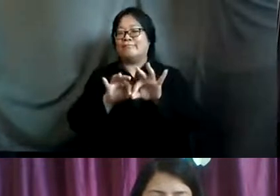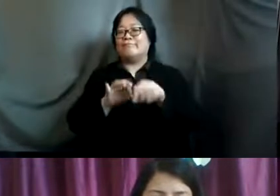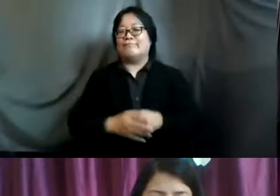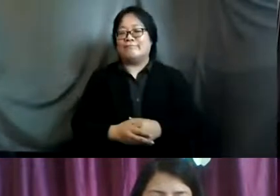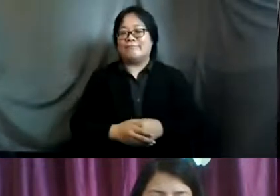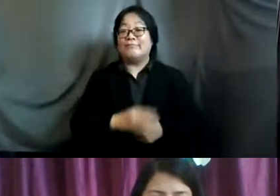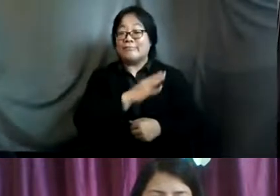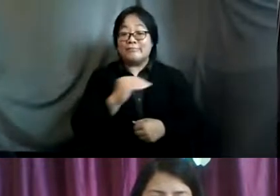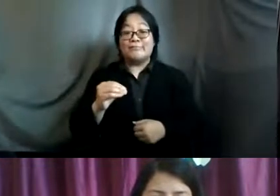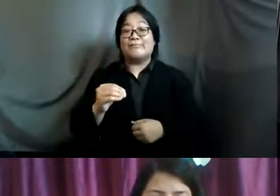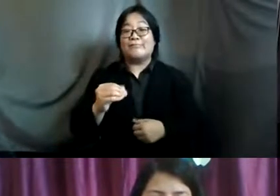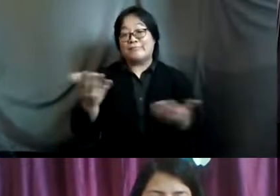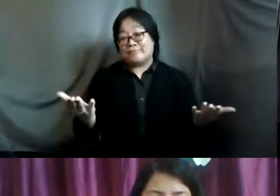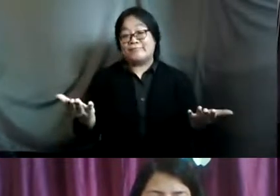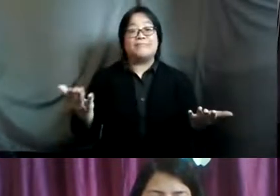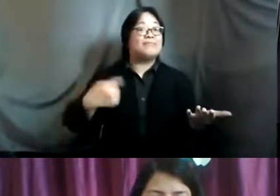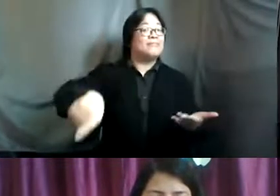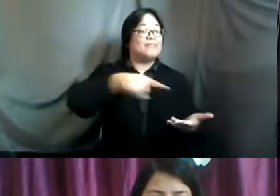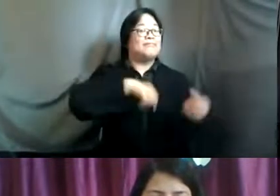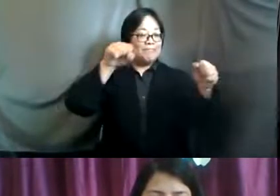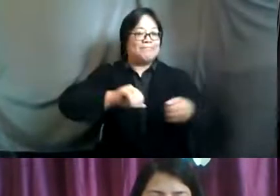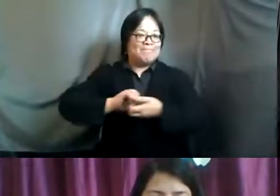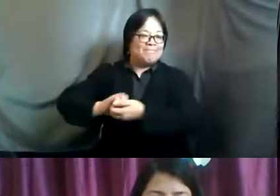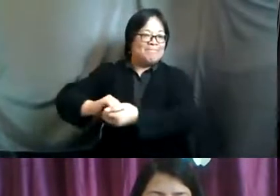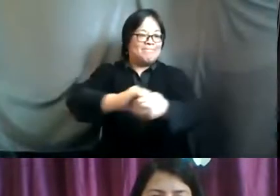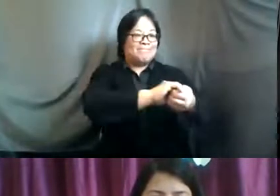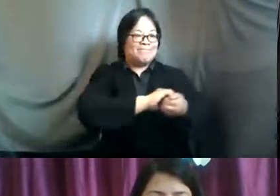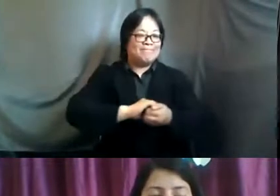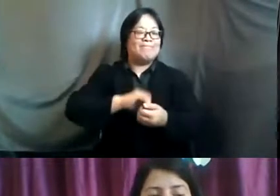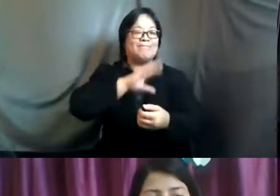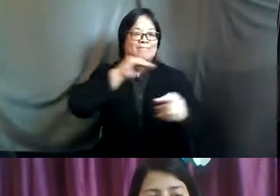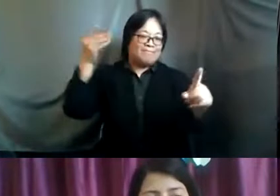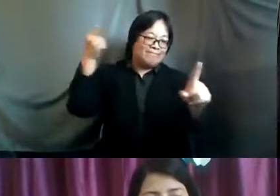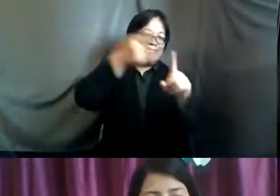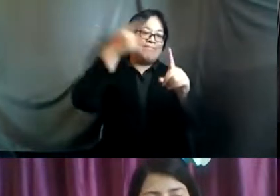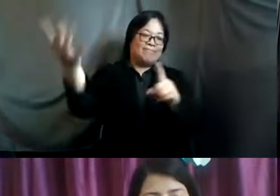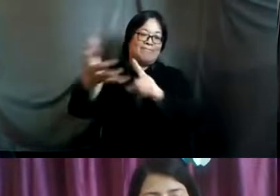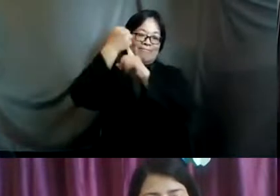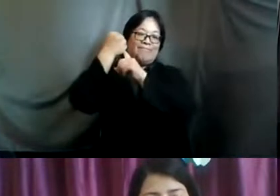that we should we could all work together and actually materialize in the coming year